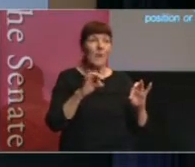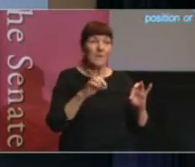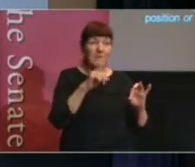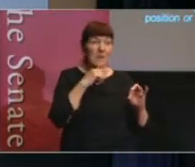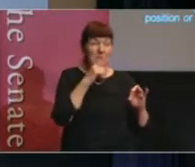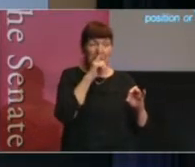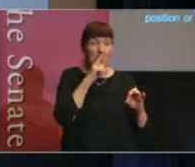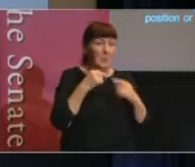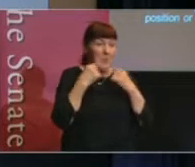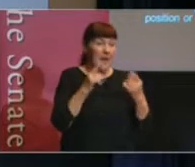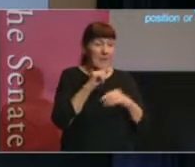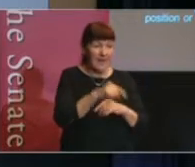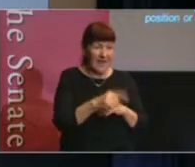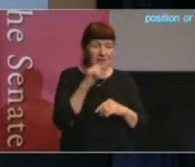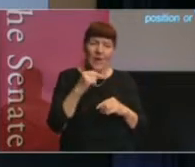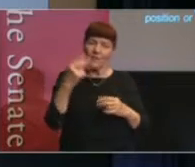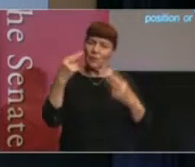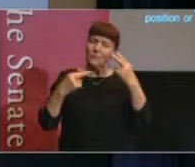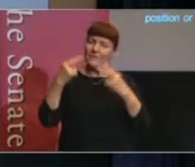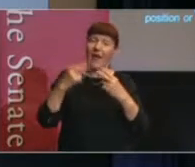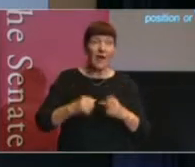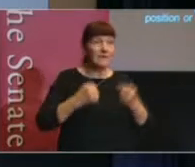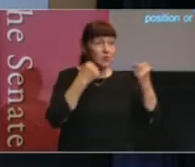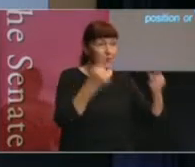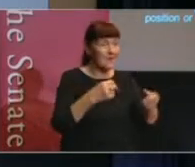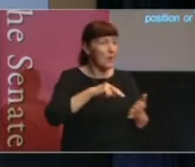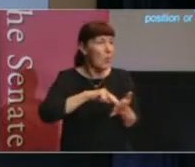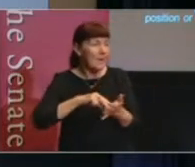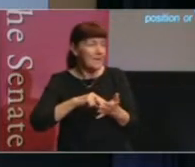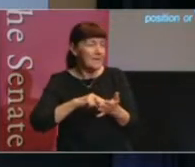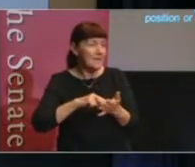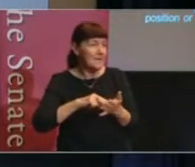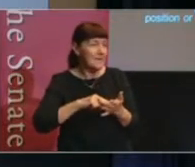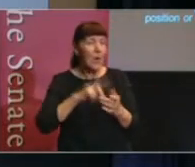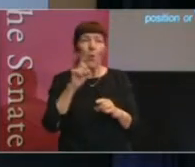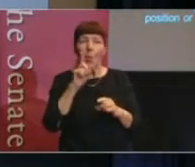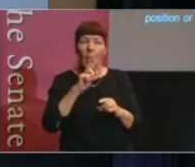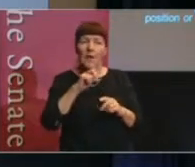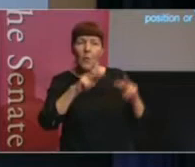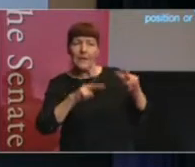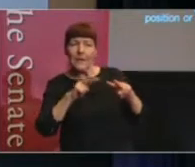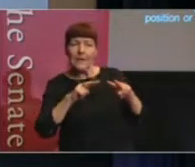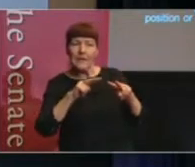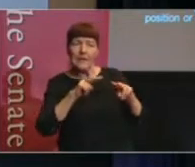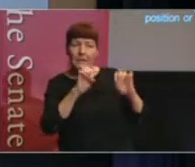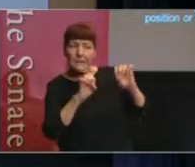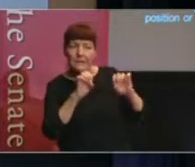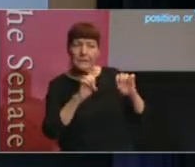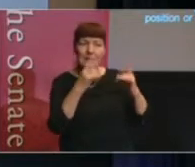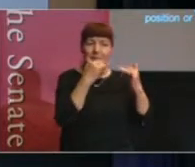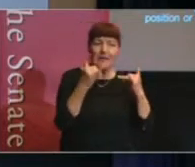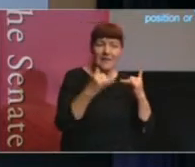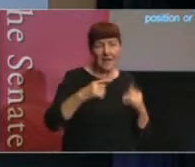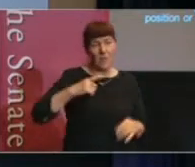But we have to think about what are we assessing and why are we assessing it. So, if we're